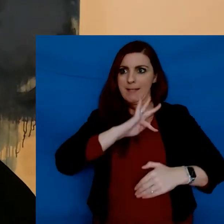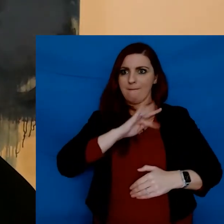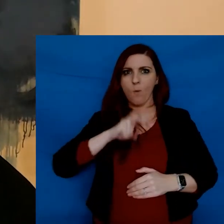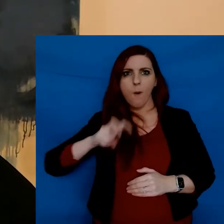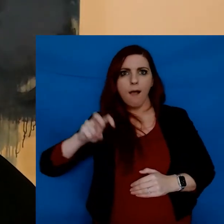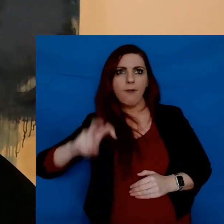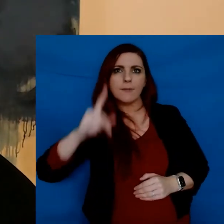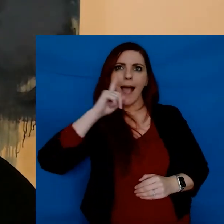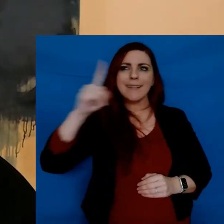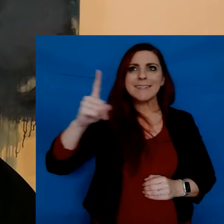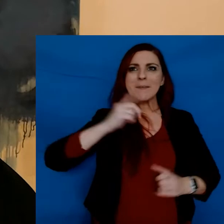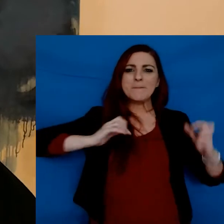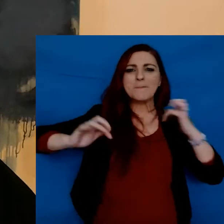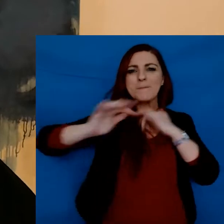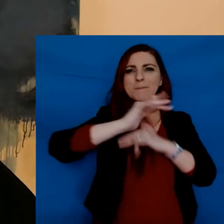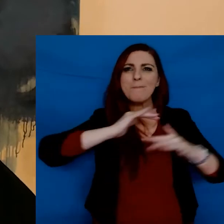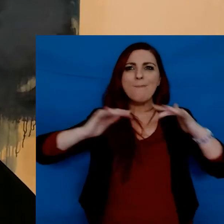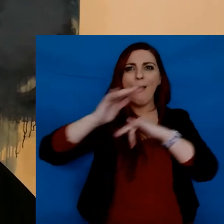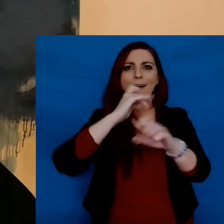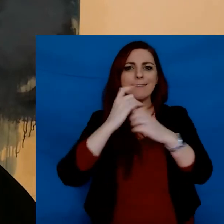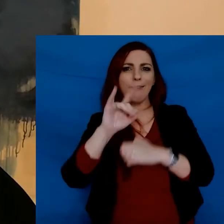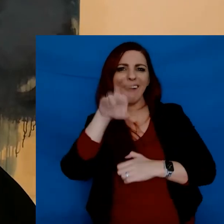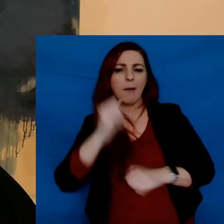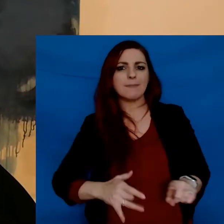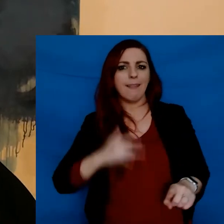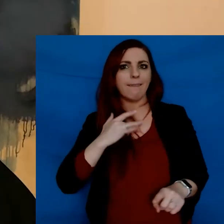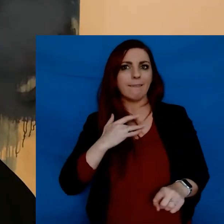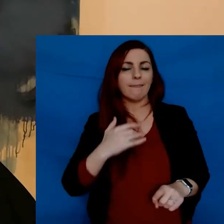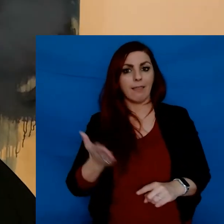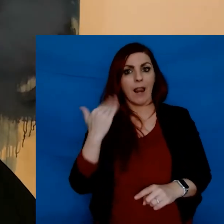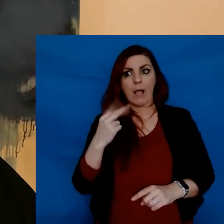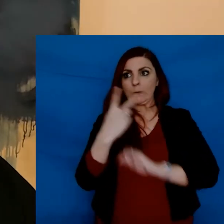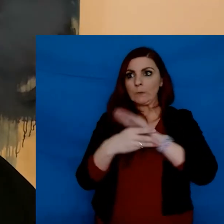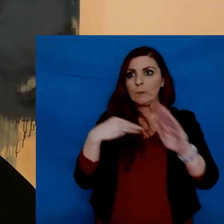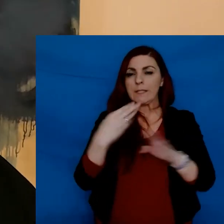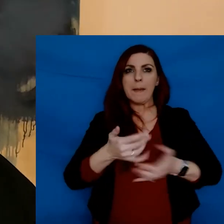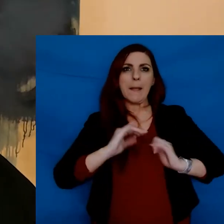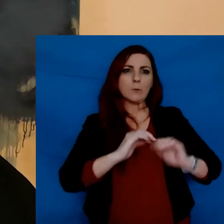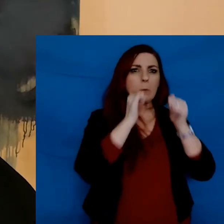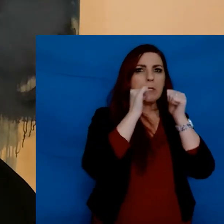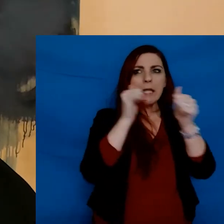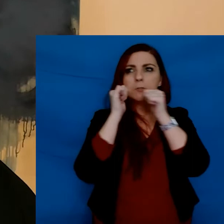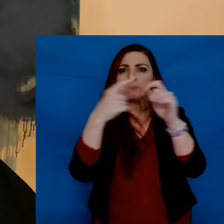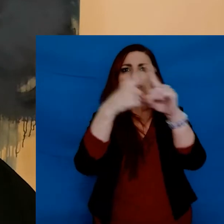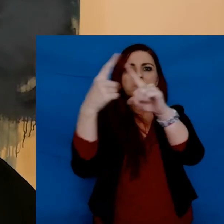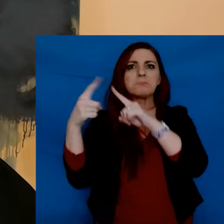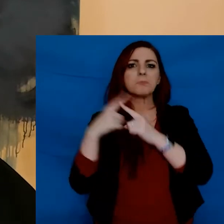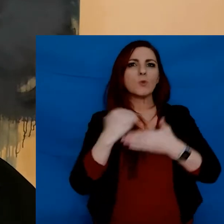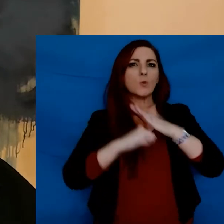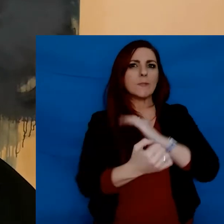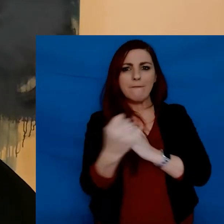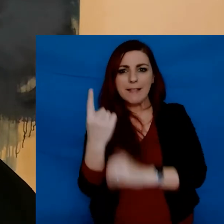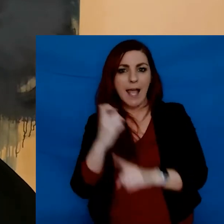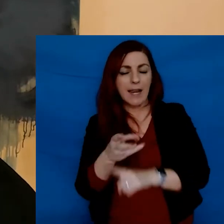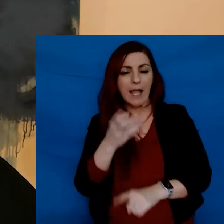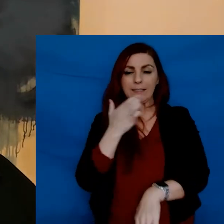When I walk around now, I feel the buzz of campus life. In the last few weeks, I've gotten to go to wonderful student